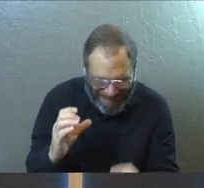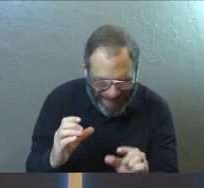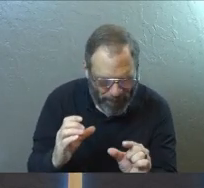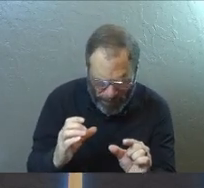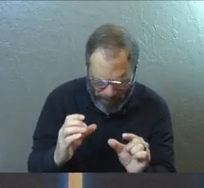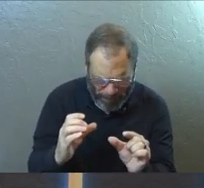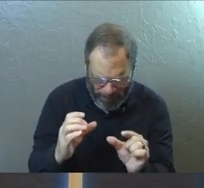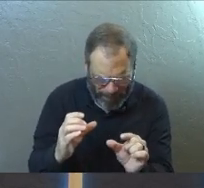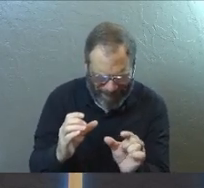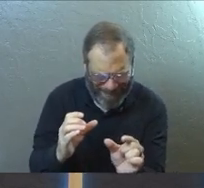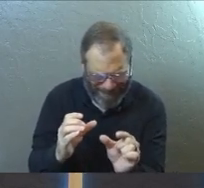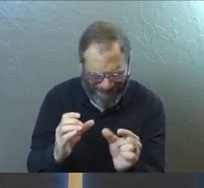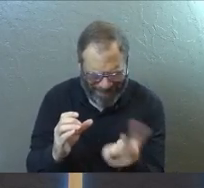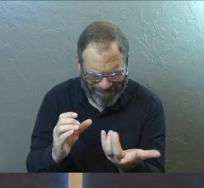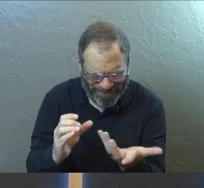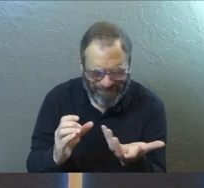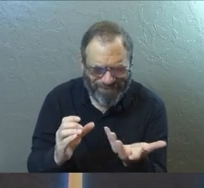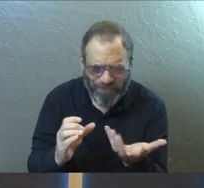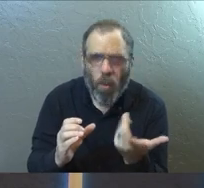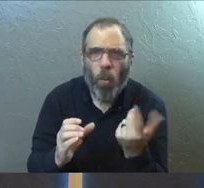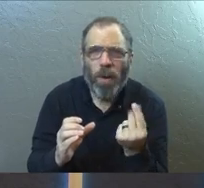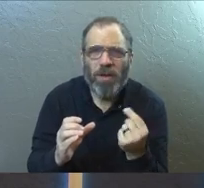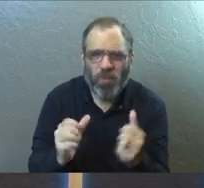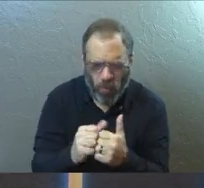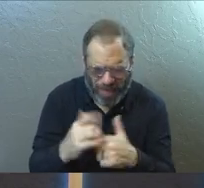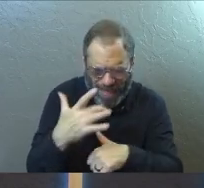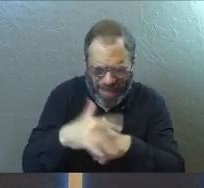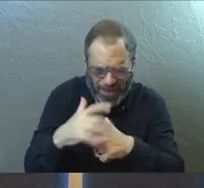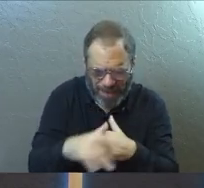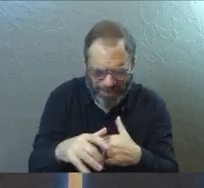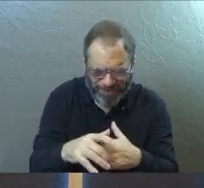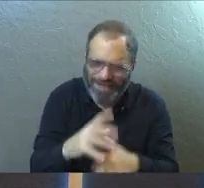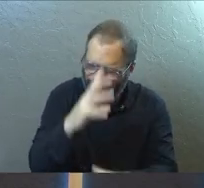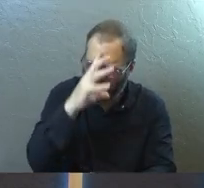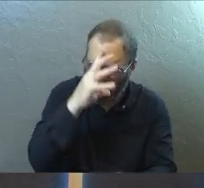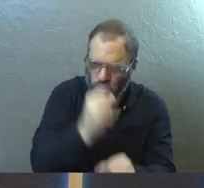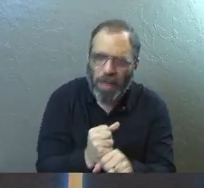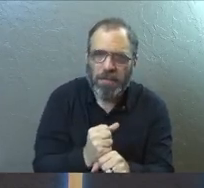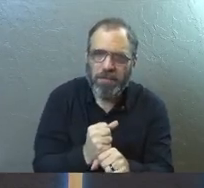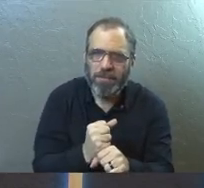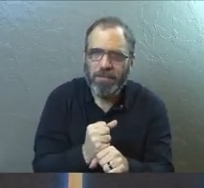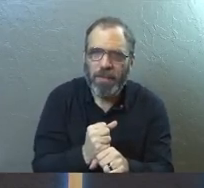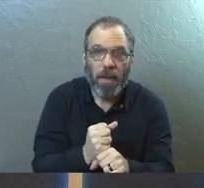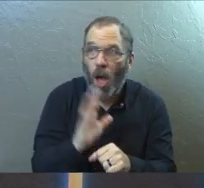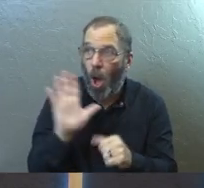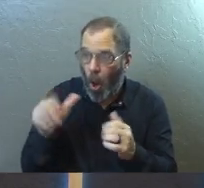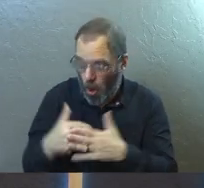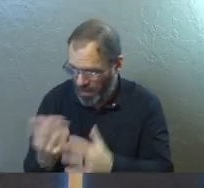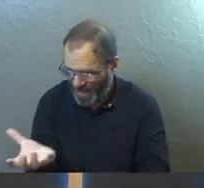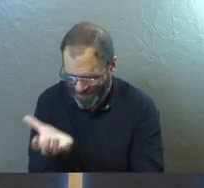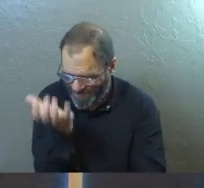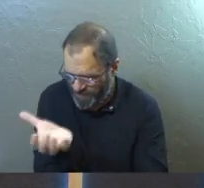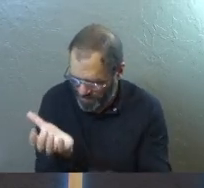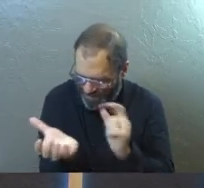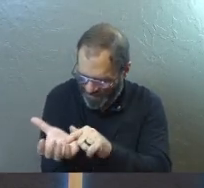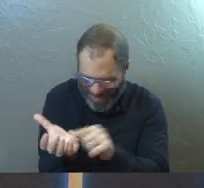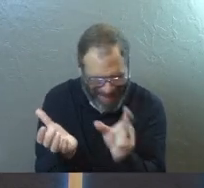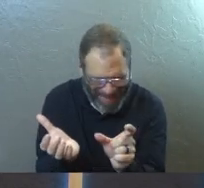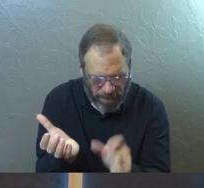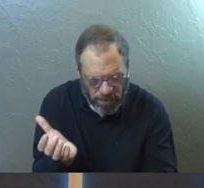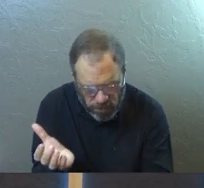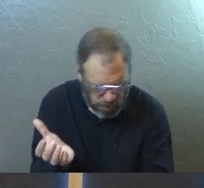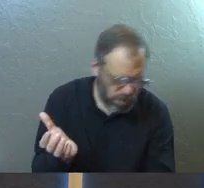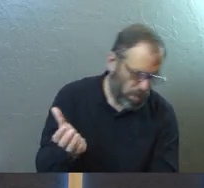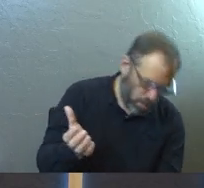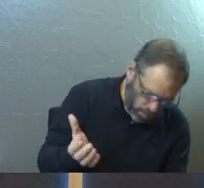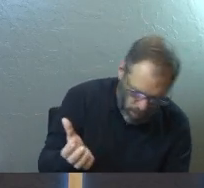And what do you do with the gap? With the gap, you trust. You've got all this substance, and then this part